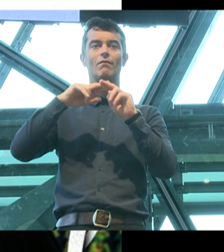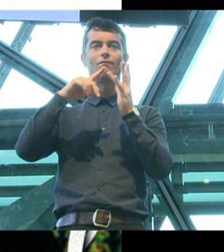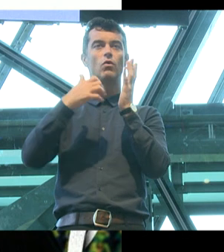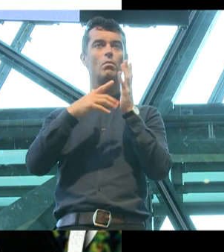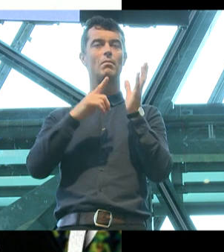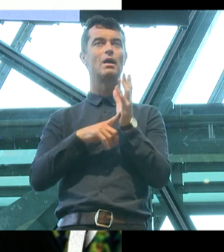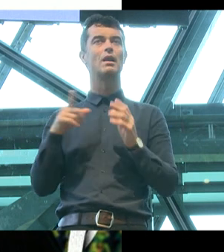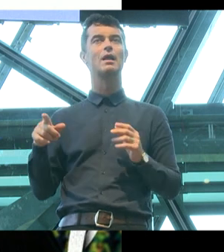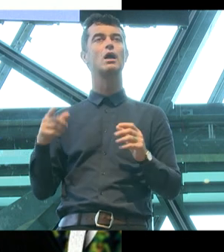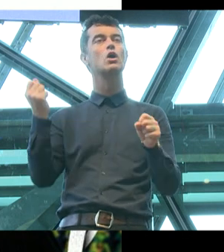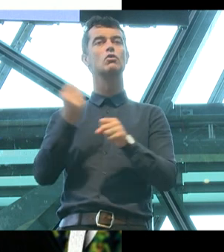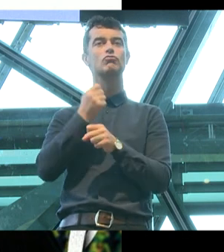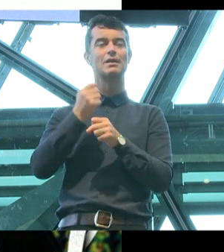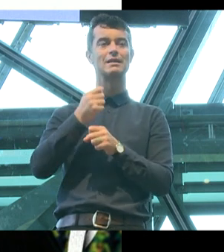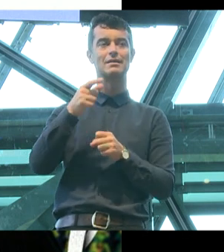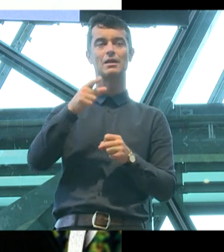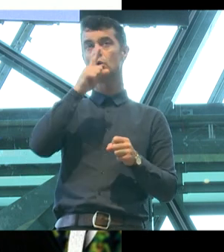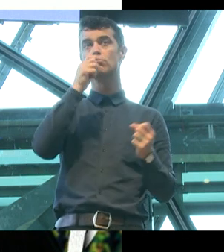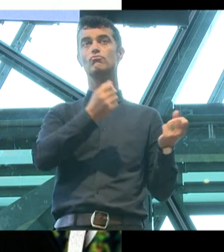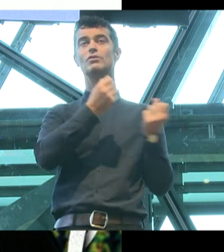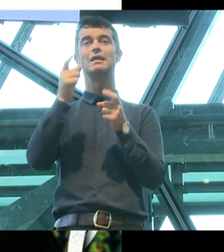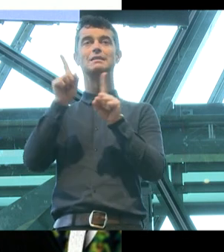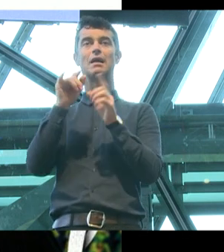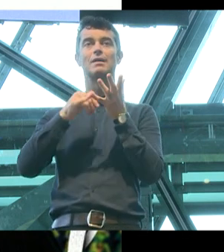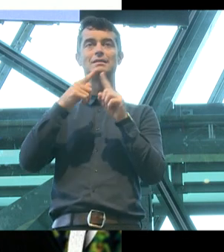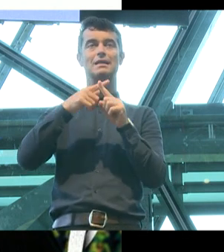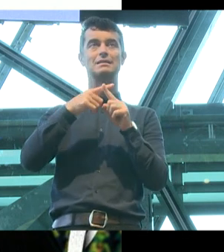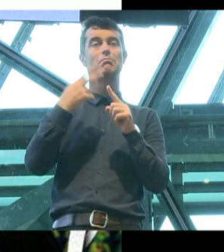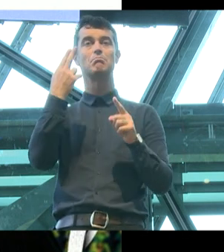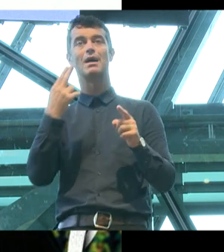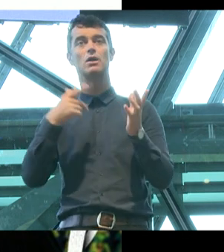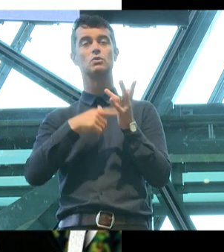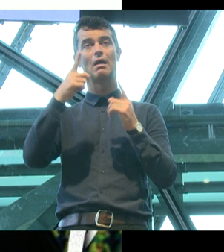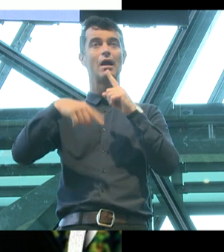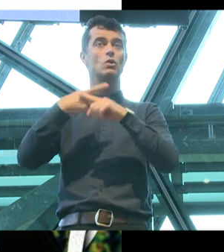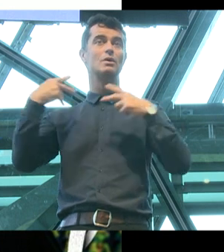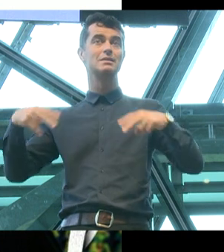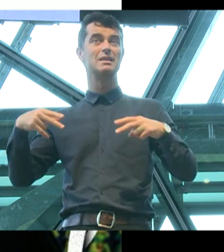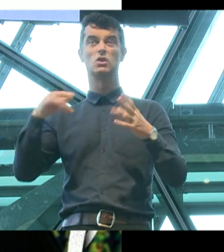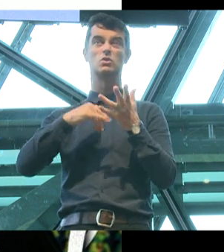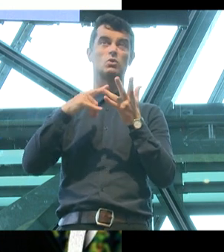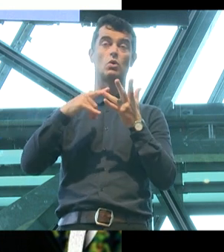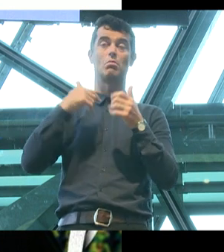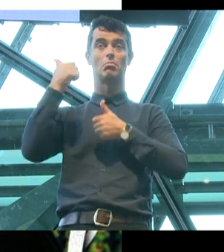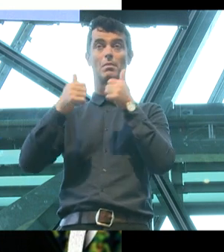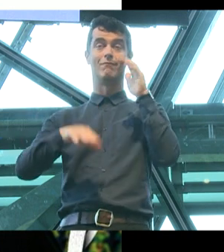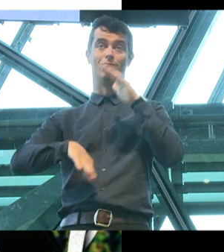in part for kids who couldn't bring their same-sex partners to their own school dance and it's so popular now that it's actually hit capacity.